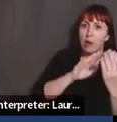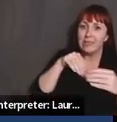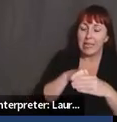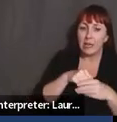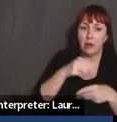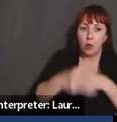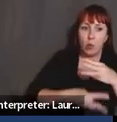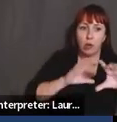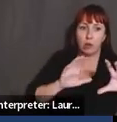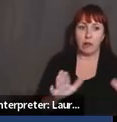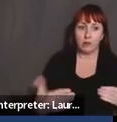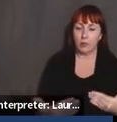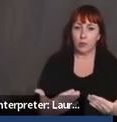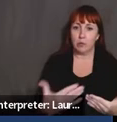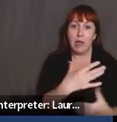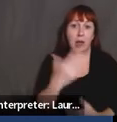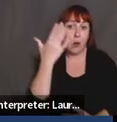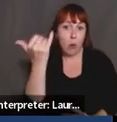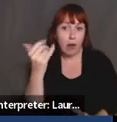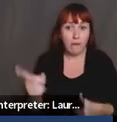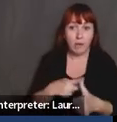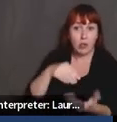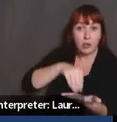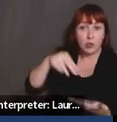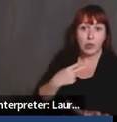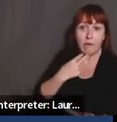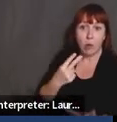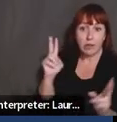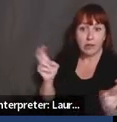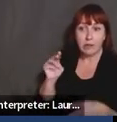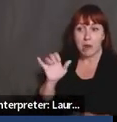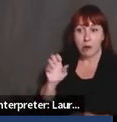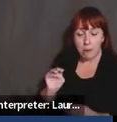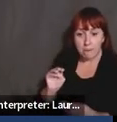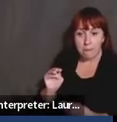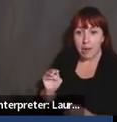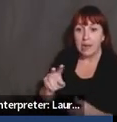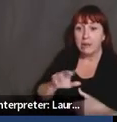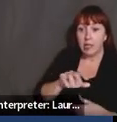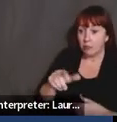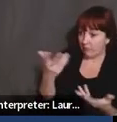to throw this out first to our student voice, Miriam, and then the others, please chime in as you see fit.